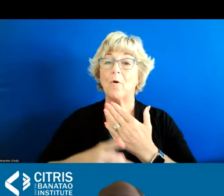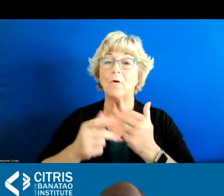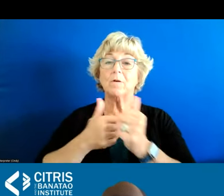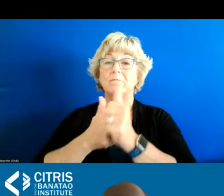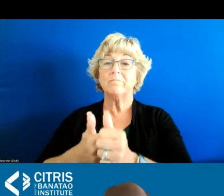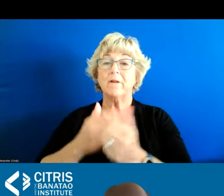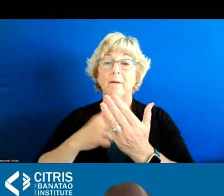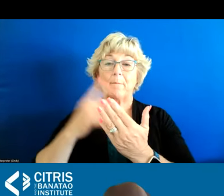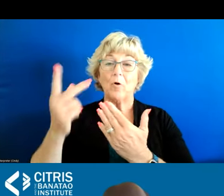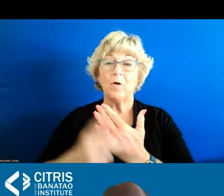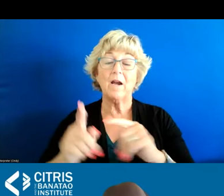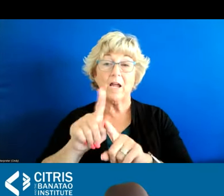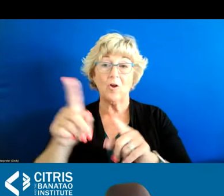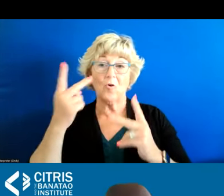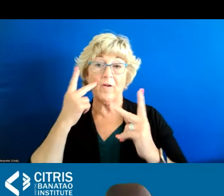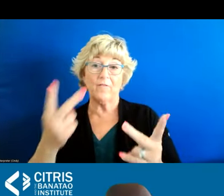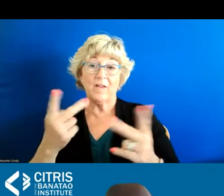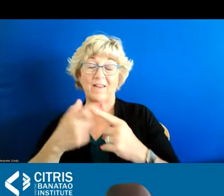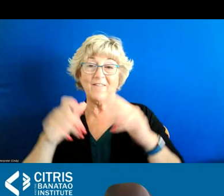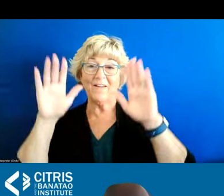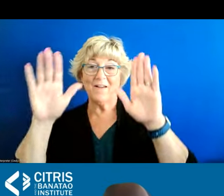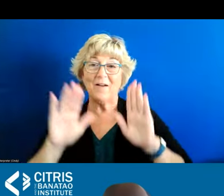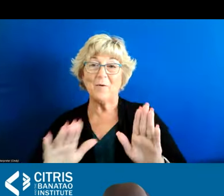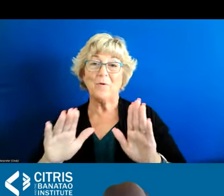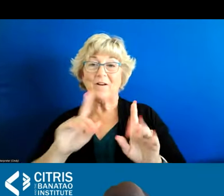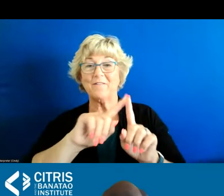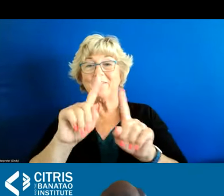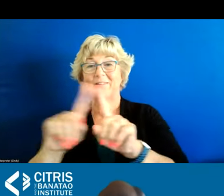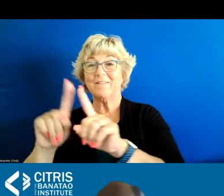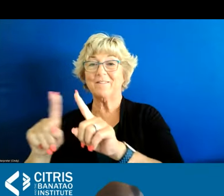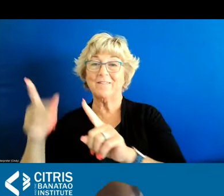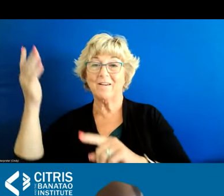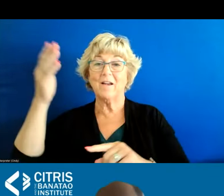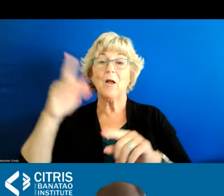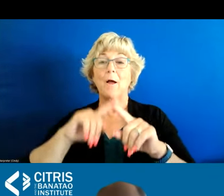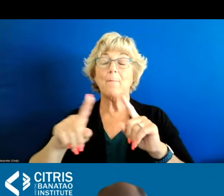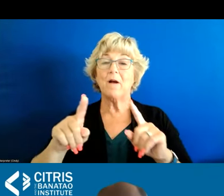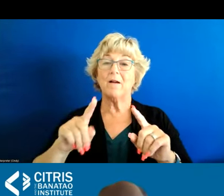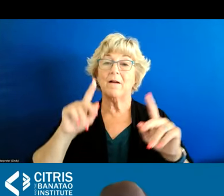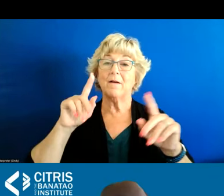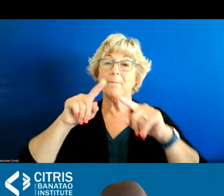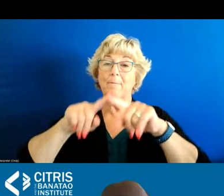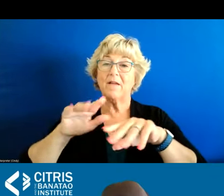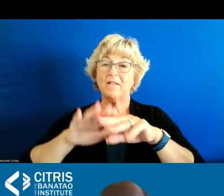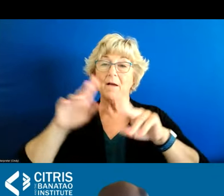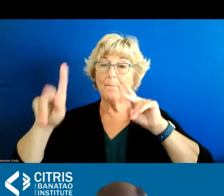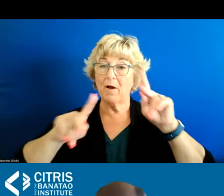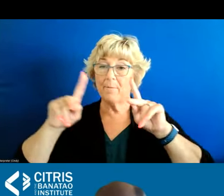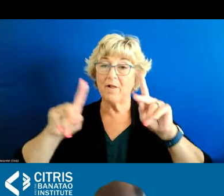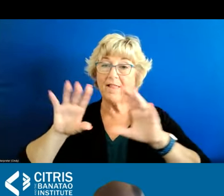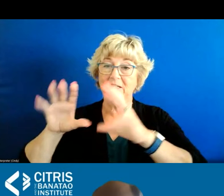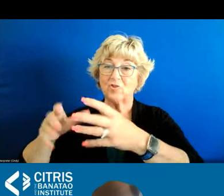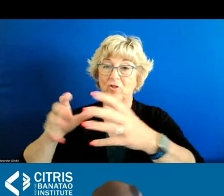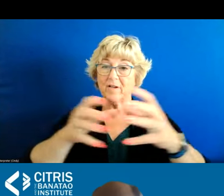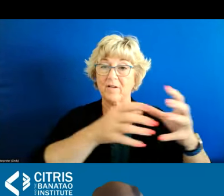as you've seen from the wonderful indices we've heard today population-based measures um we want to make sure